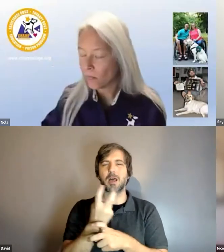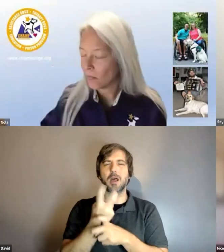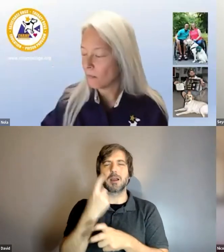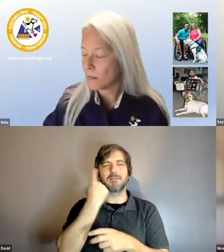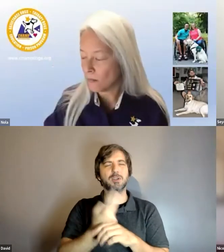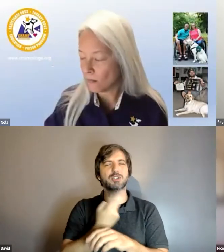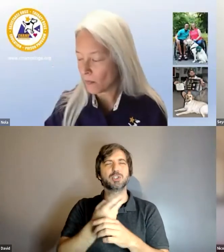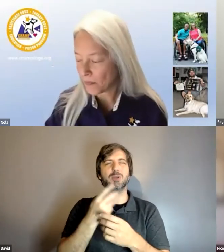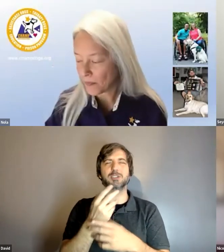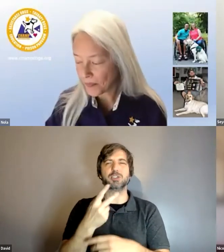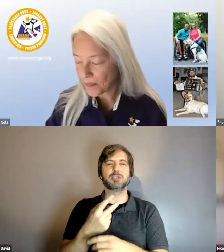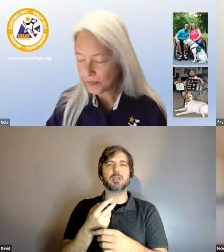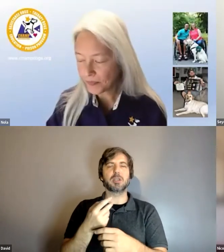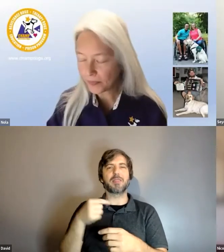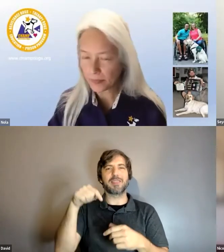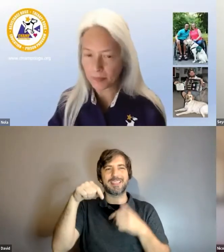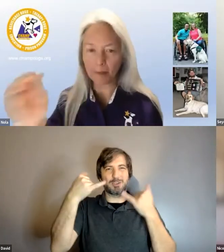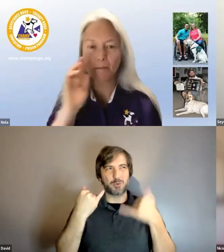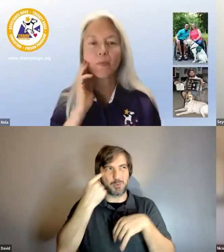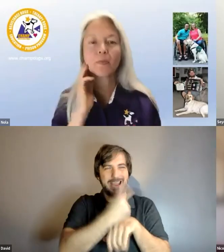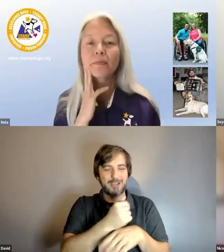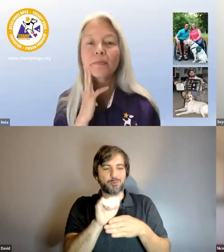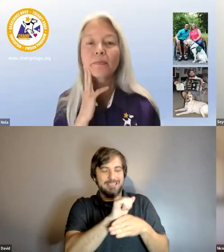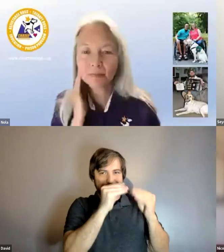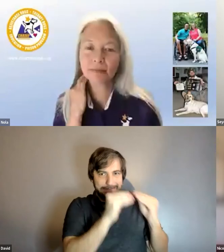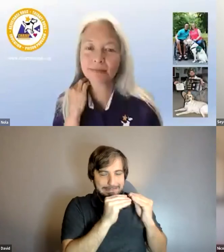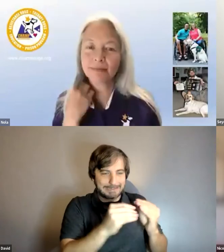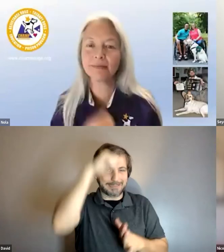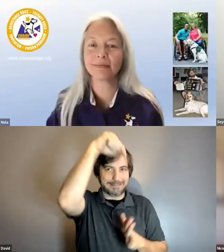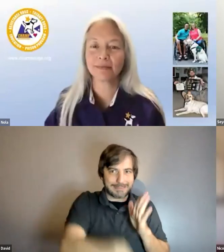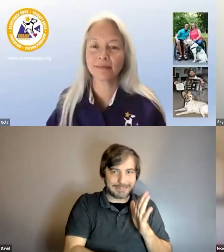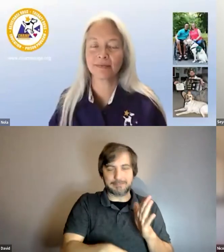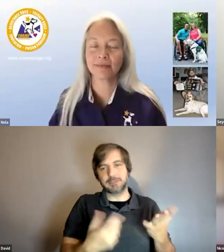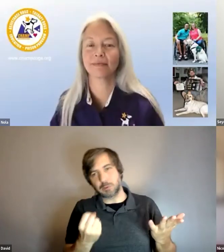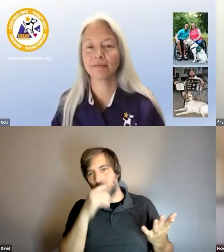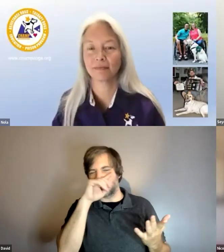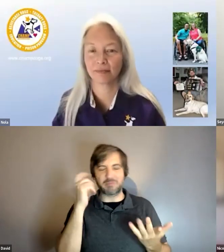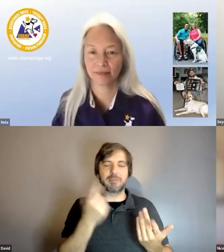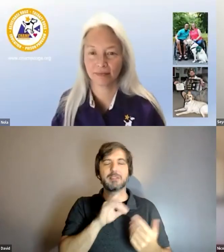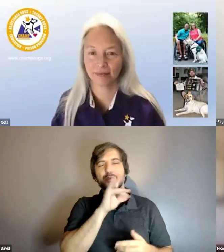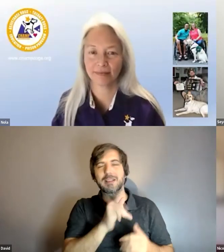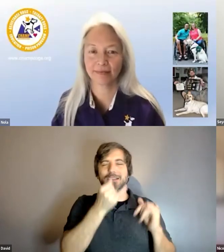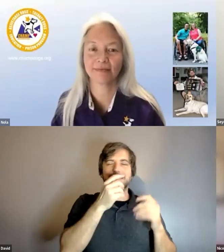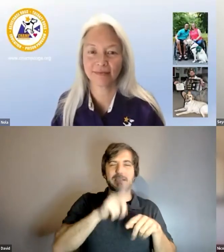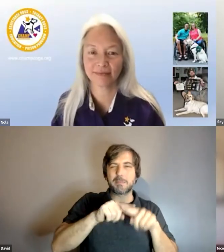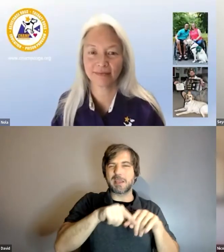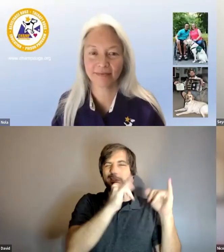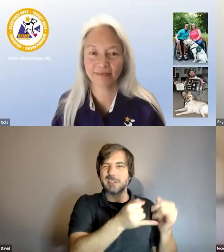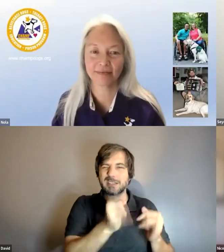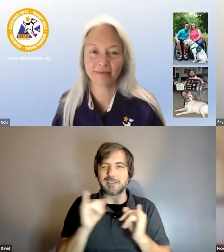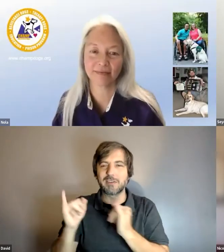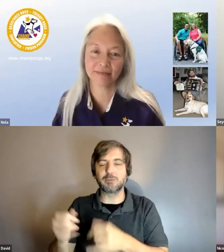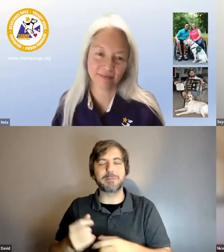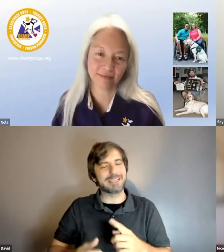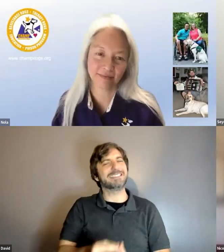days to to be trained as intensively so i know it's like more like case by case basis now but mostly labs and